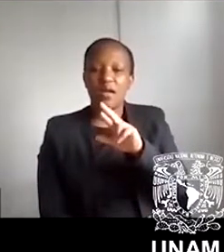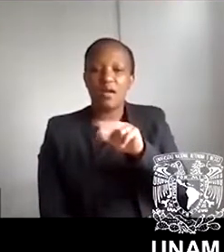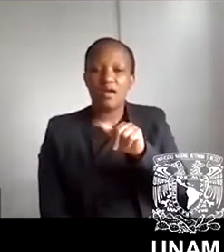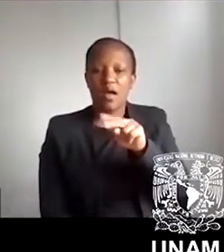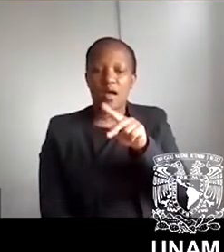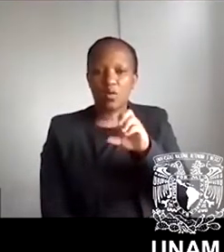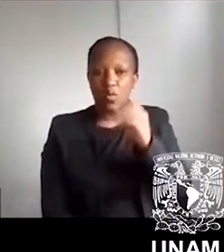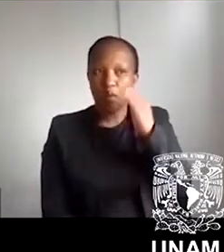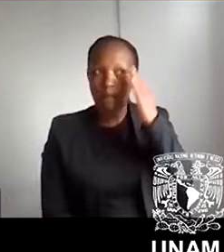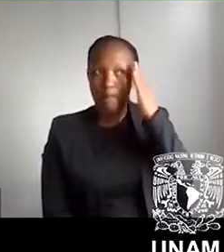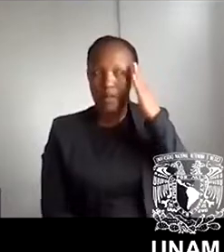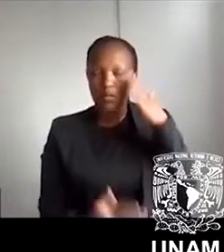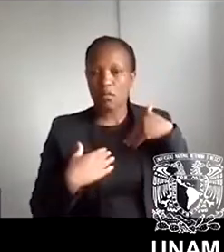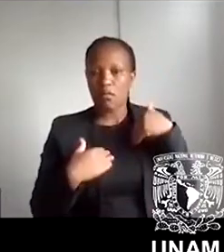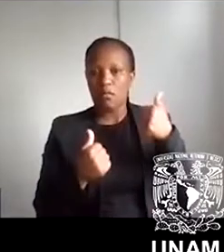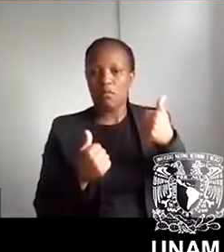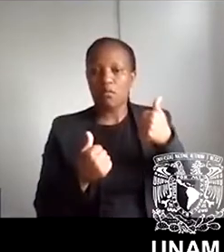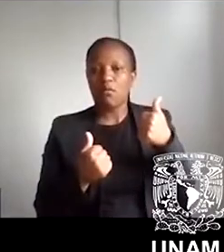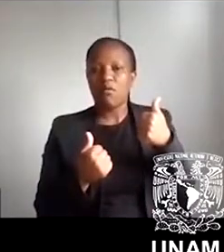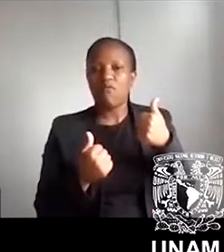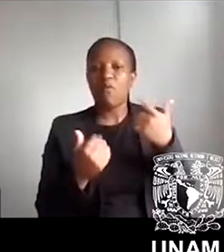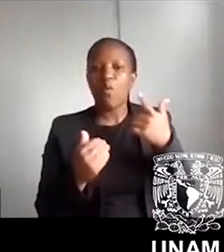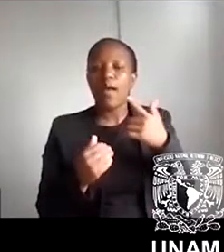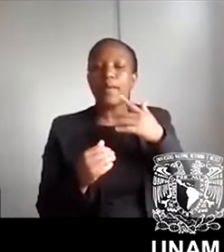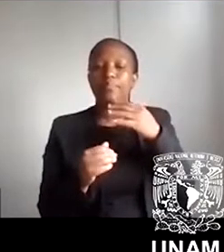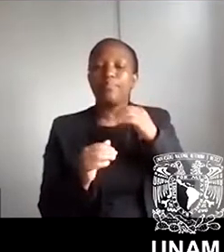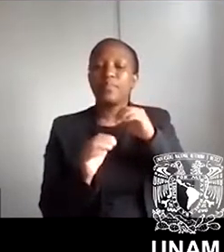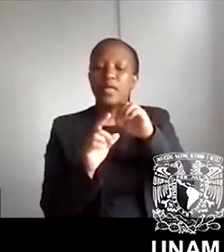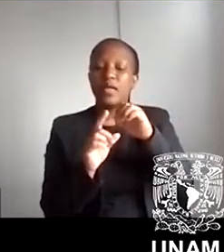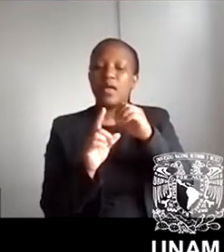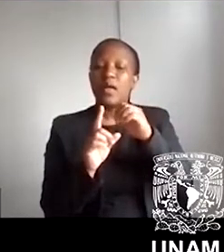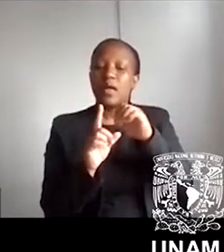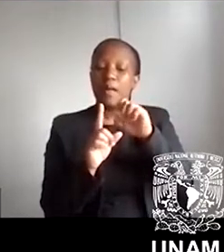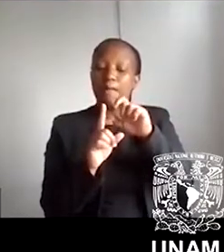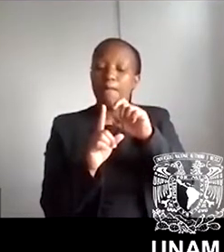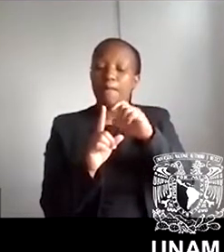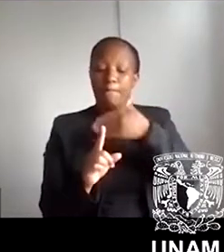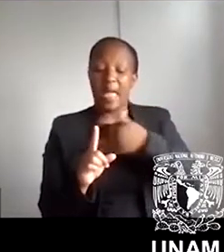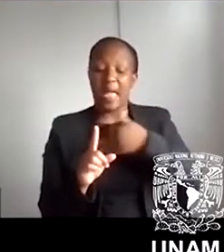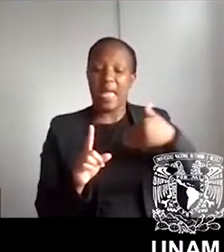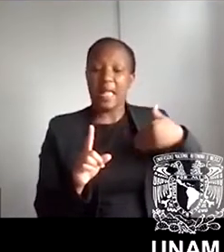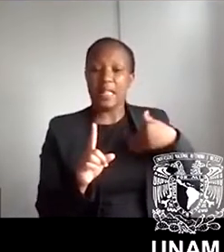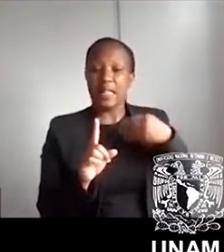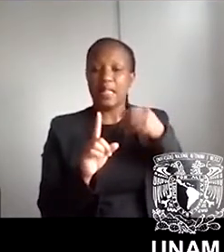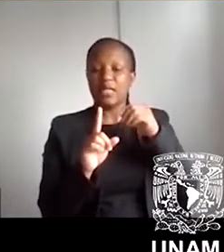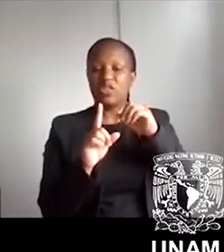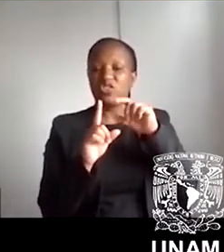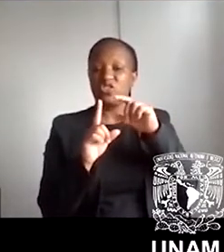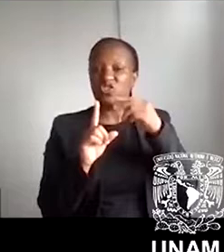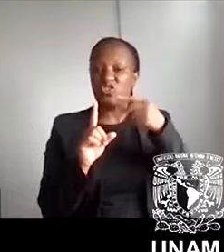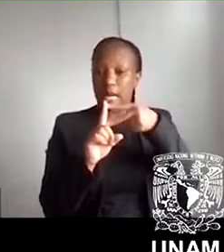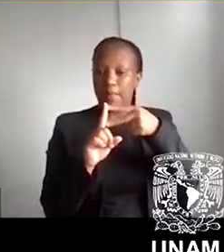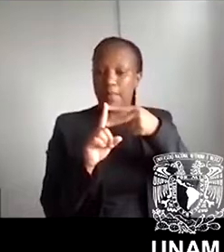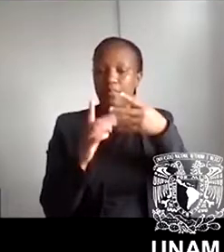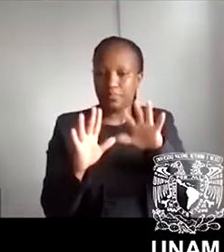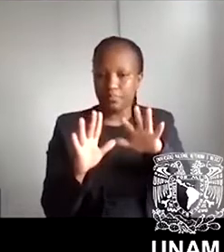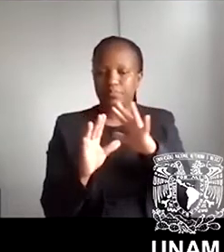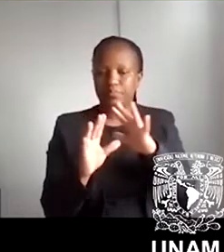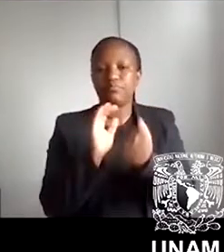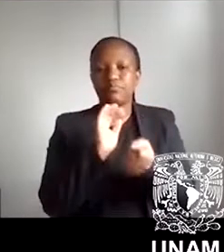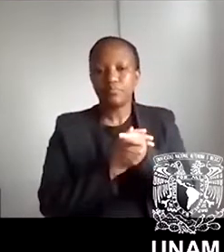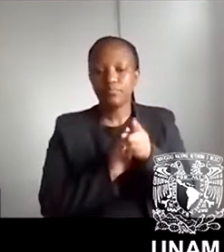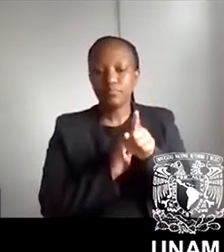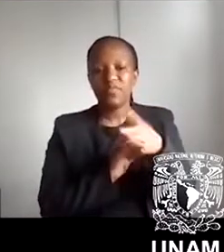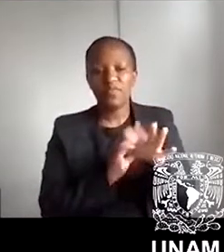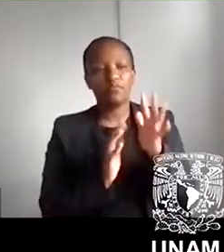Carlotta or Charlotte of Belgium, the former Empress of Mexico, the wife of the Emperor Maximilian, tell the